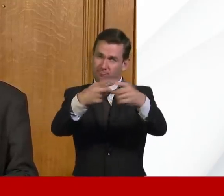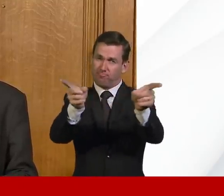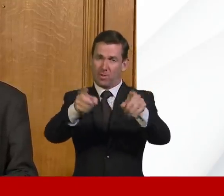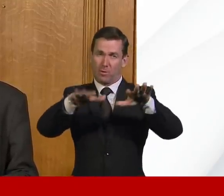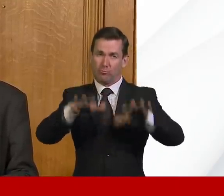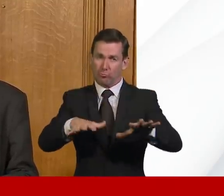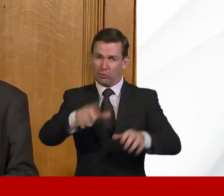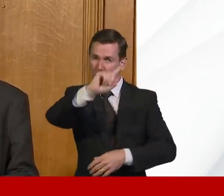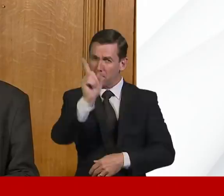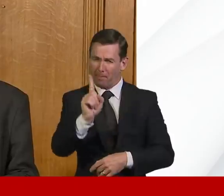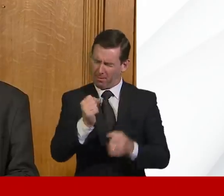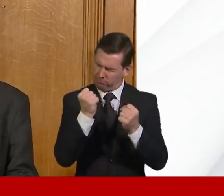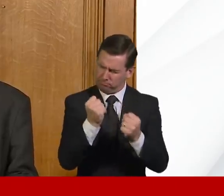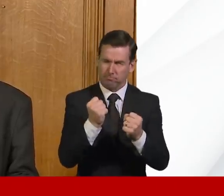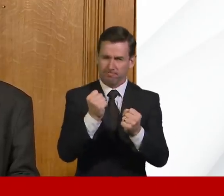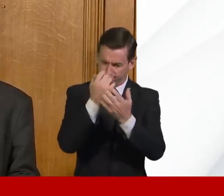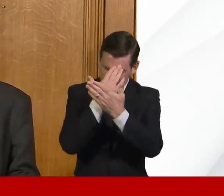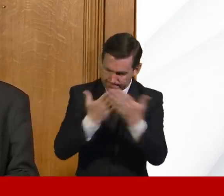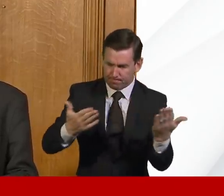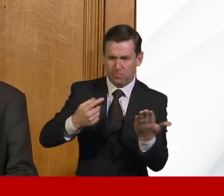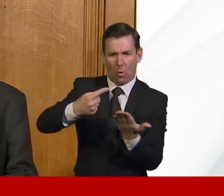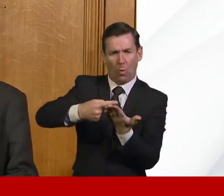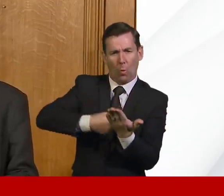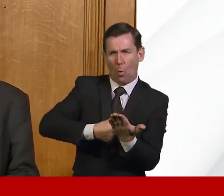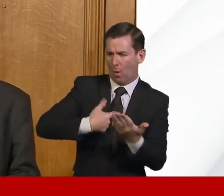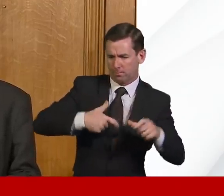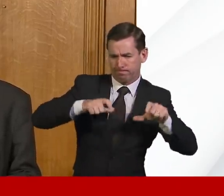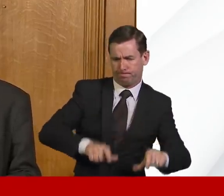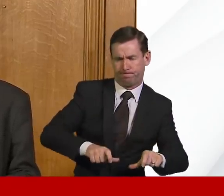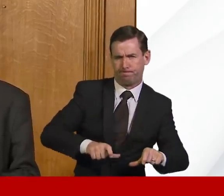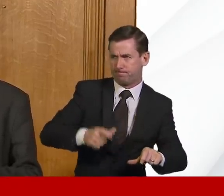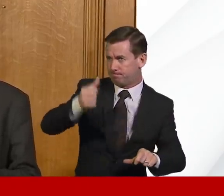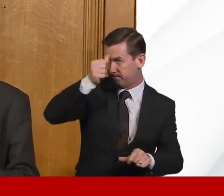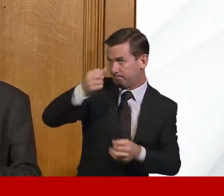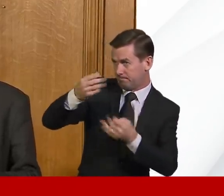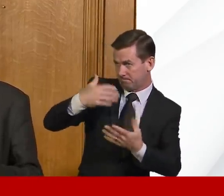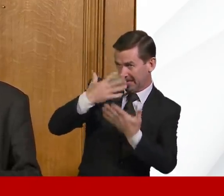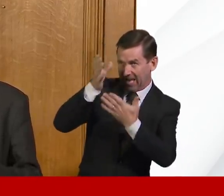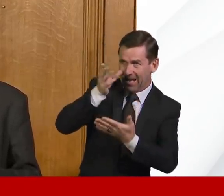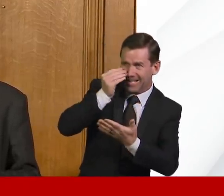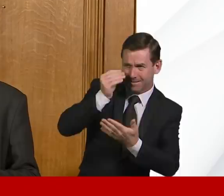complied with the instructions that the government has given, based on the best scientific evidence, to reduce the transmission of the disease.